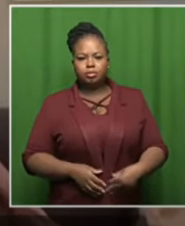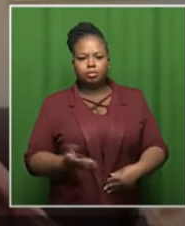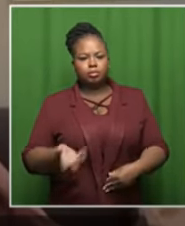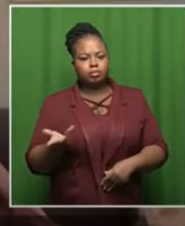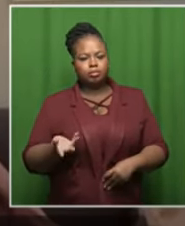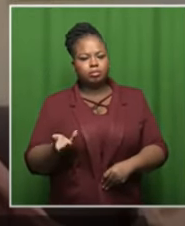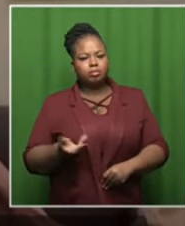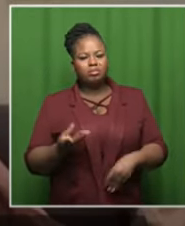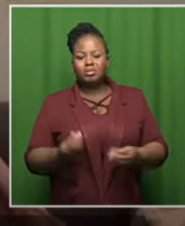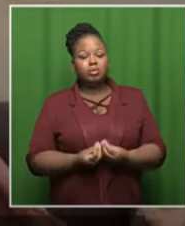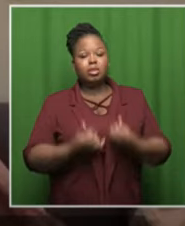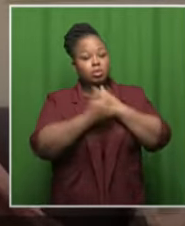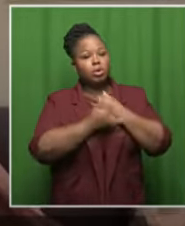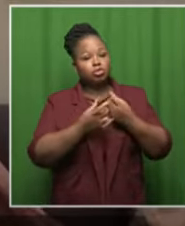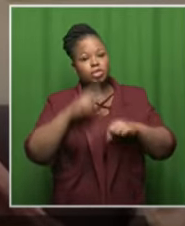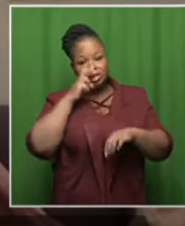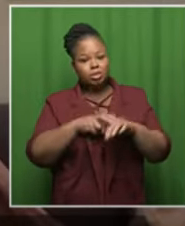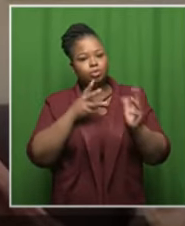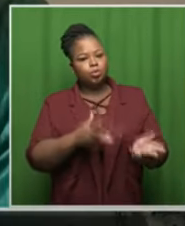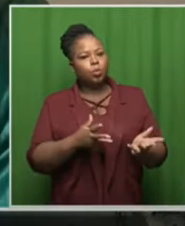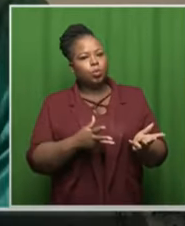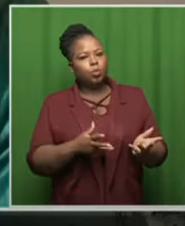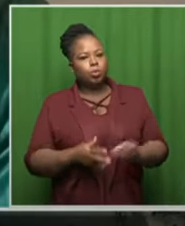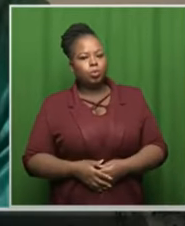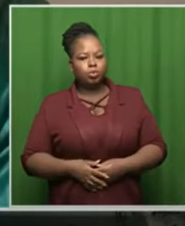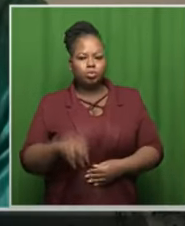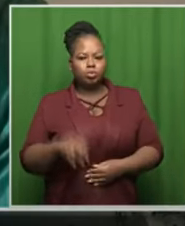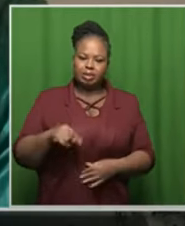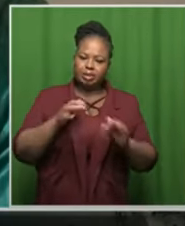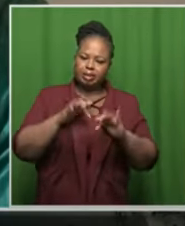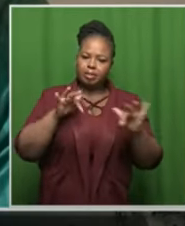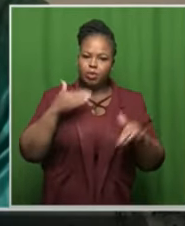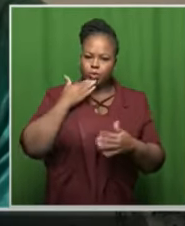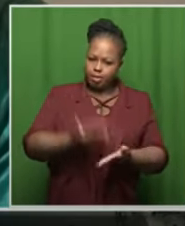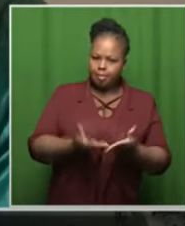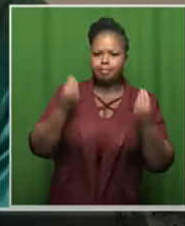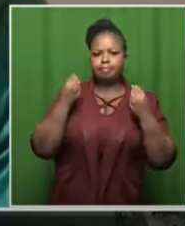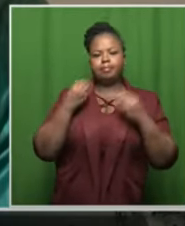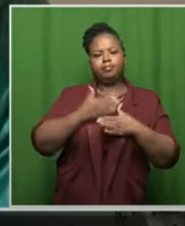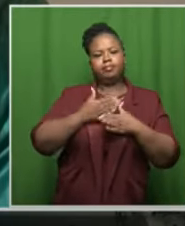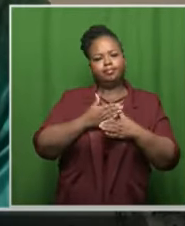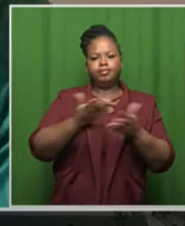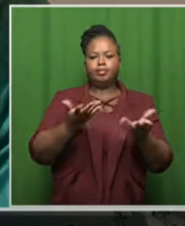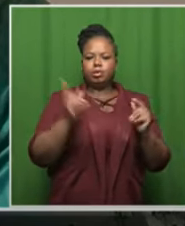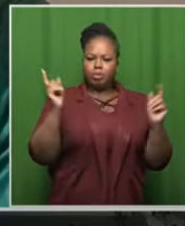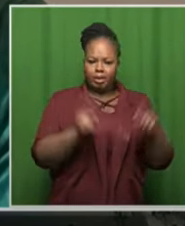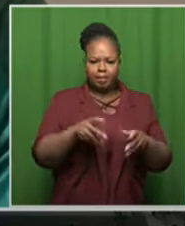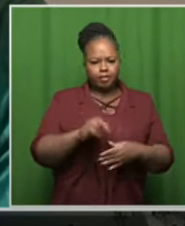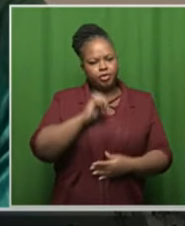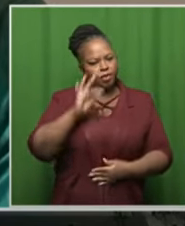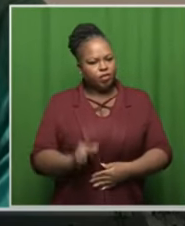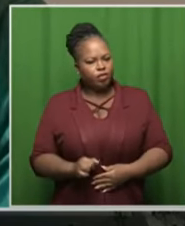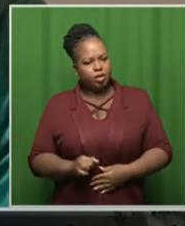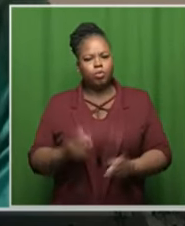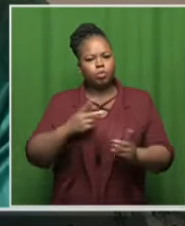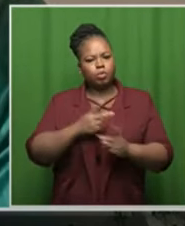uh something our country needs to have to have the people that will get jobs the people that will come to this country the people